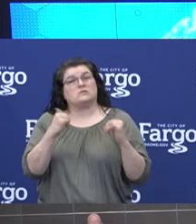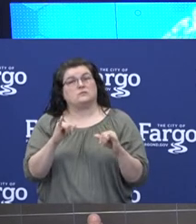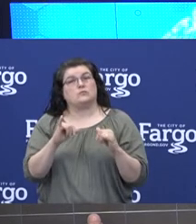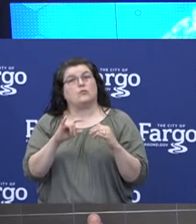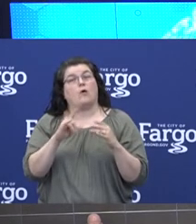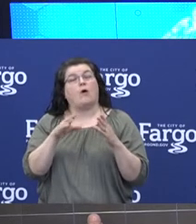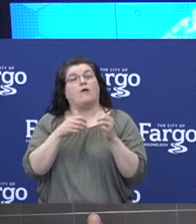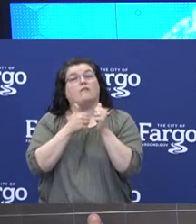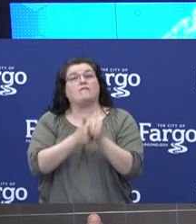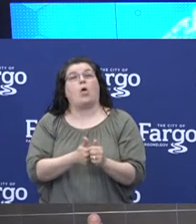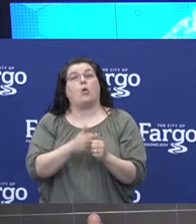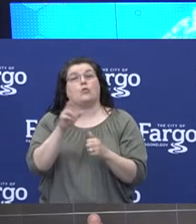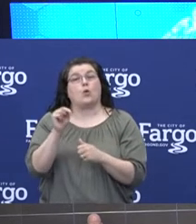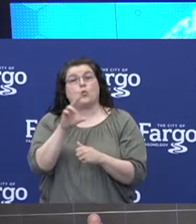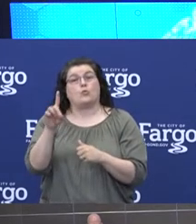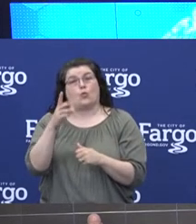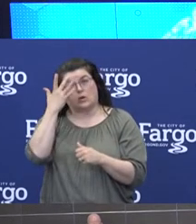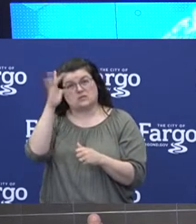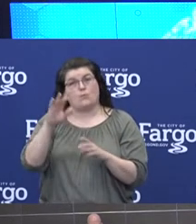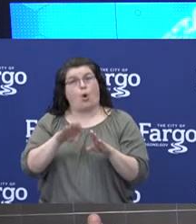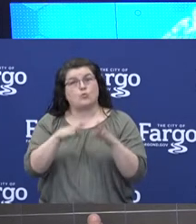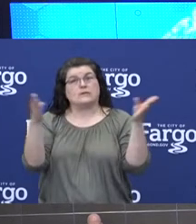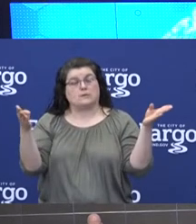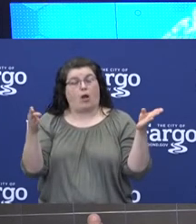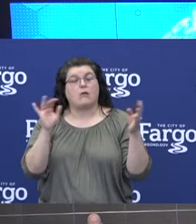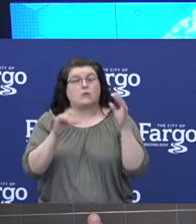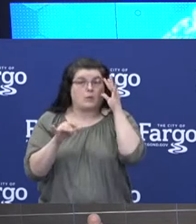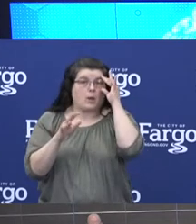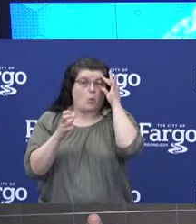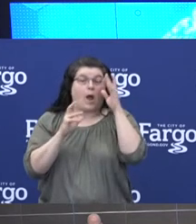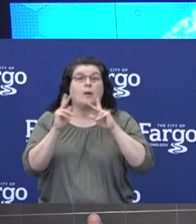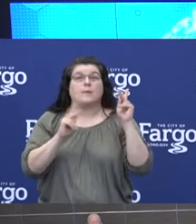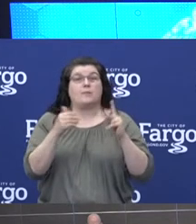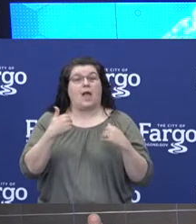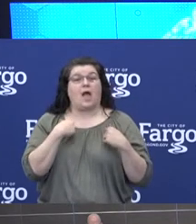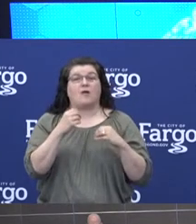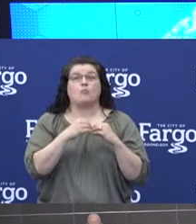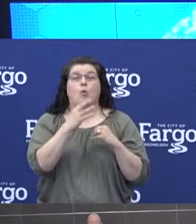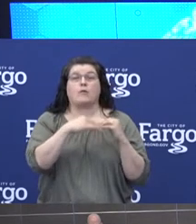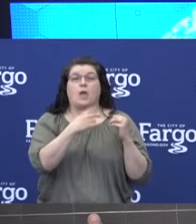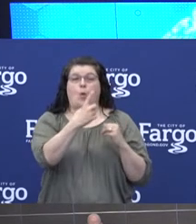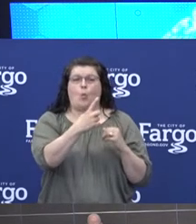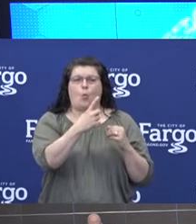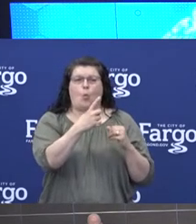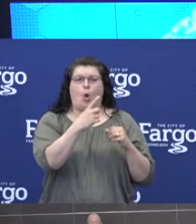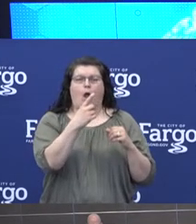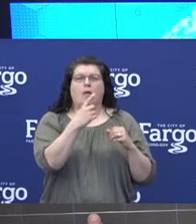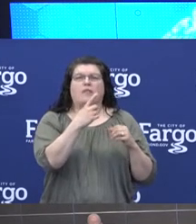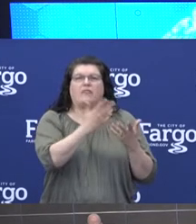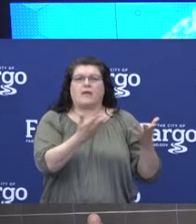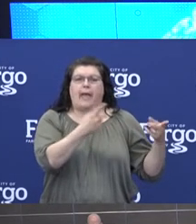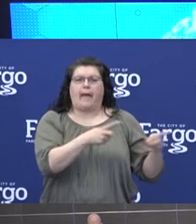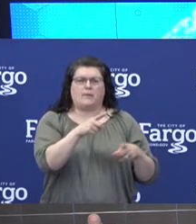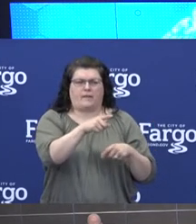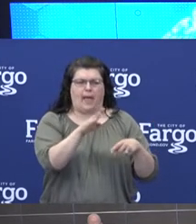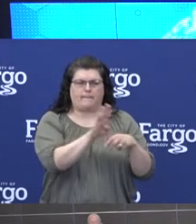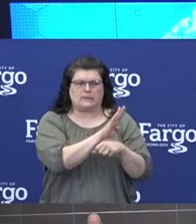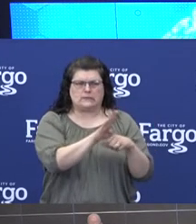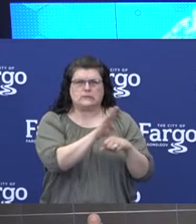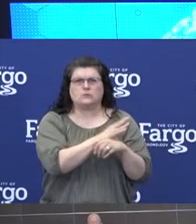restart strategies, especially for those venues that have more than one function in terms of dance floors and then also have